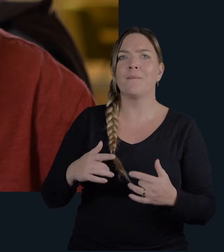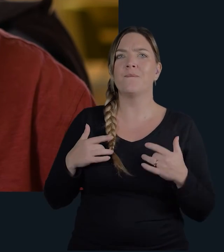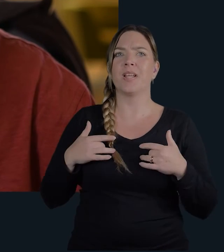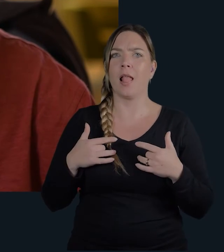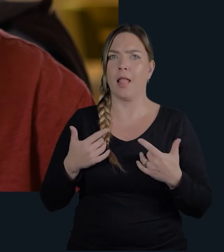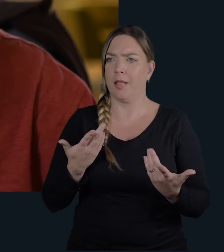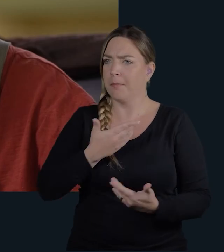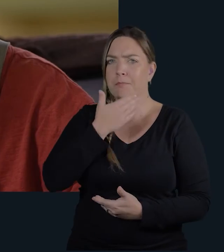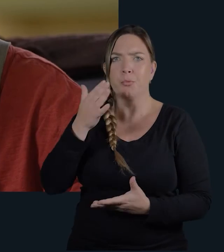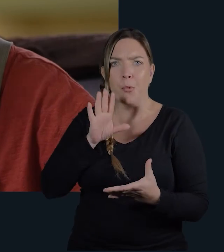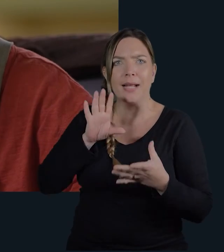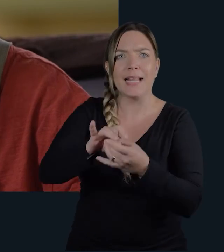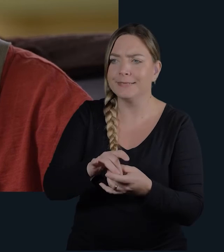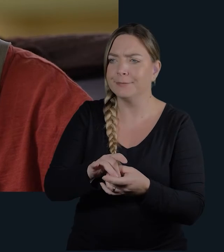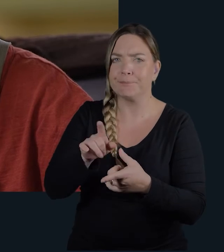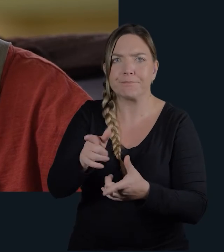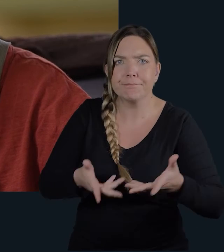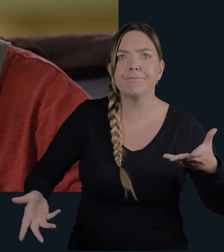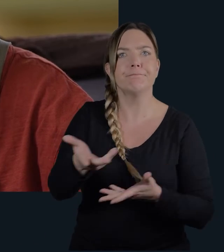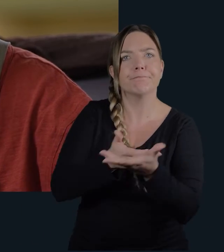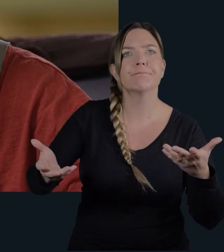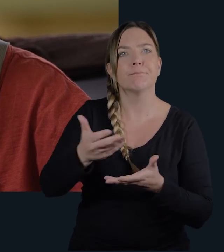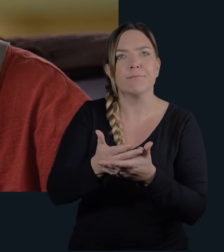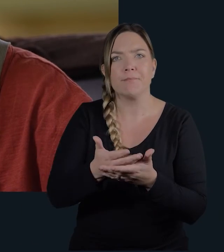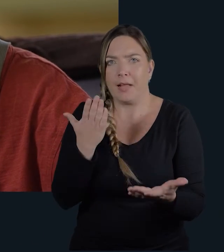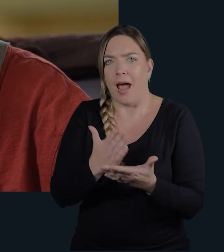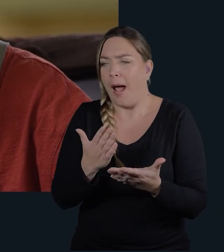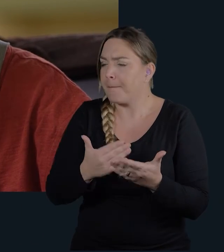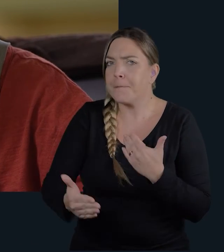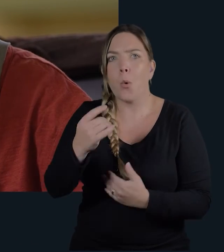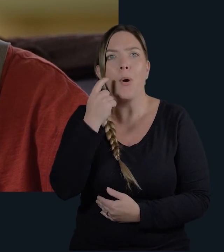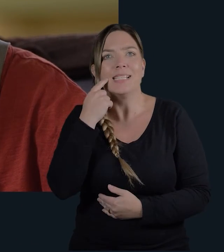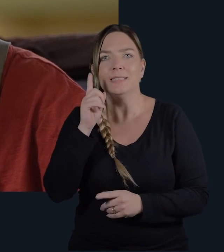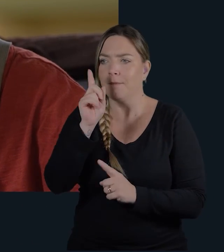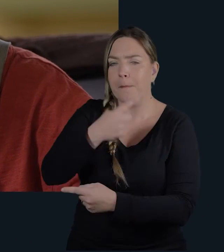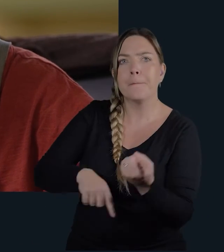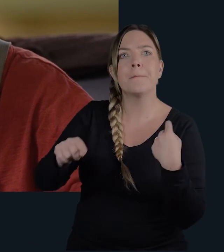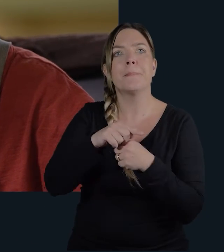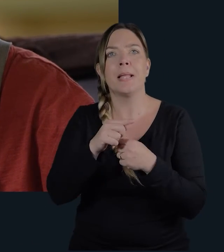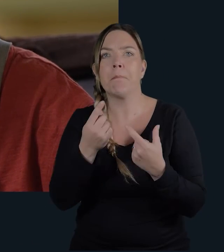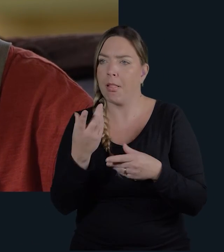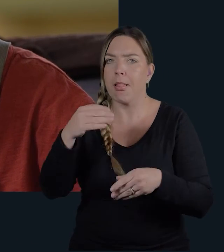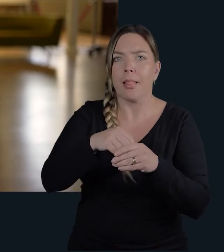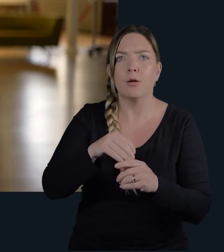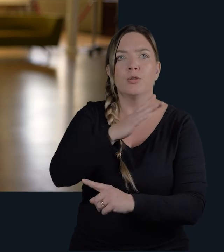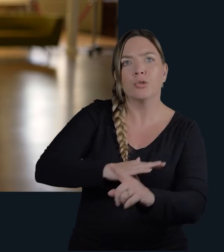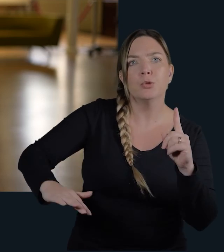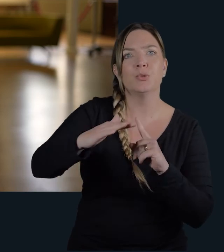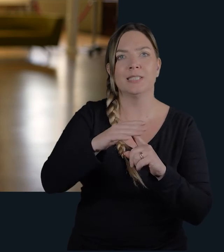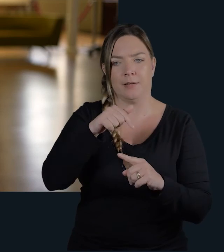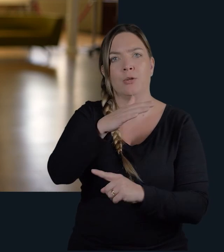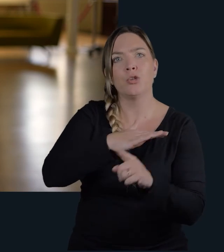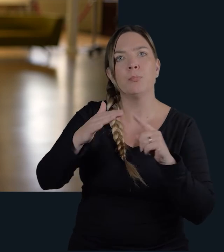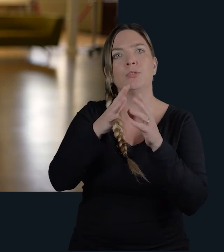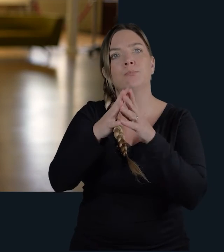connected to the sort of narrative of needs, it'd be so much easier for people to make a community and for that